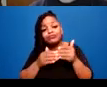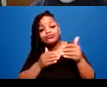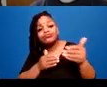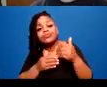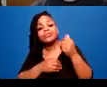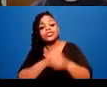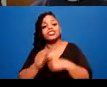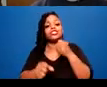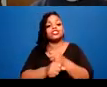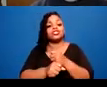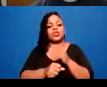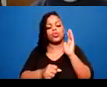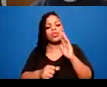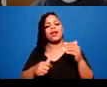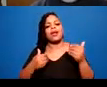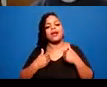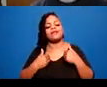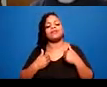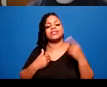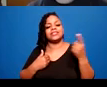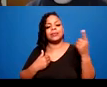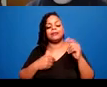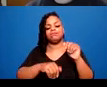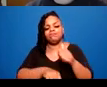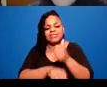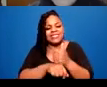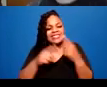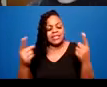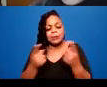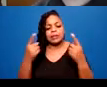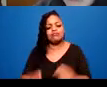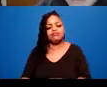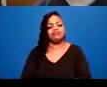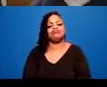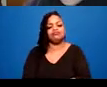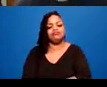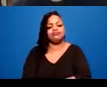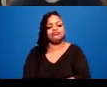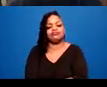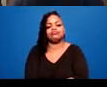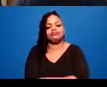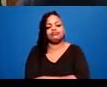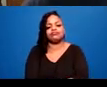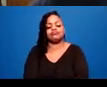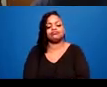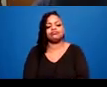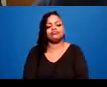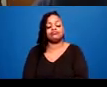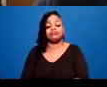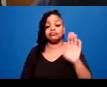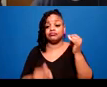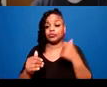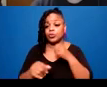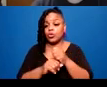But I'm currently working with trauma informed Oregon, and they have a huge website of